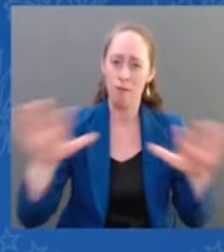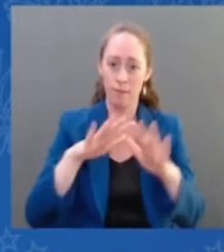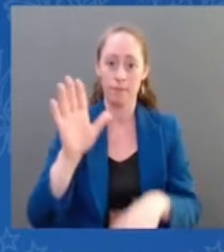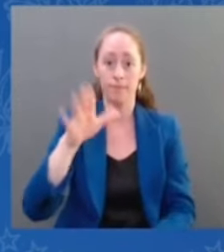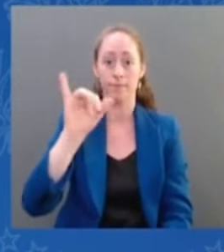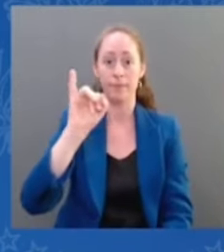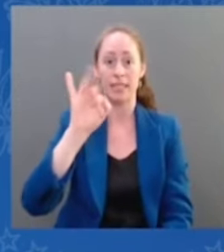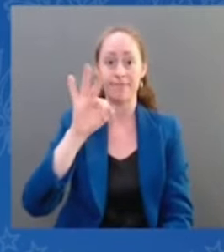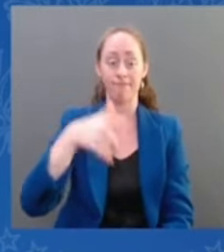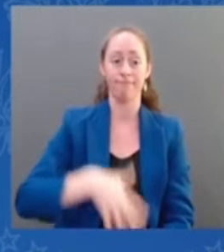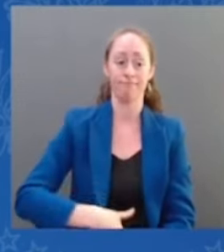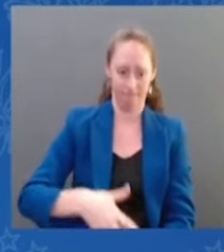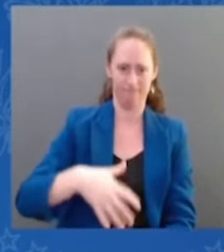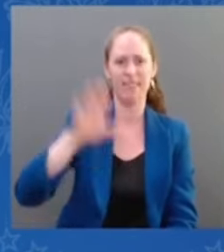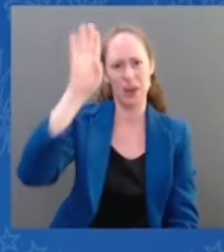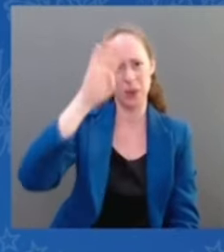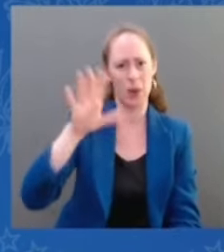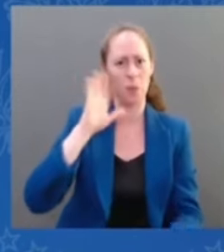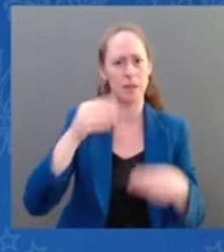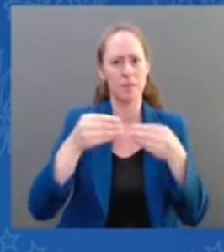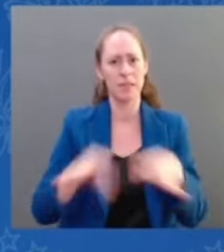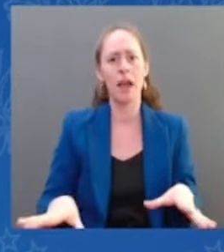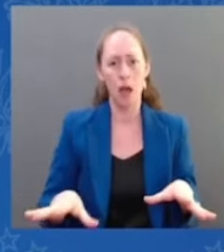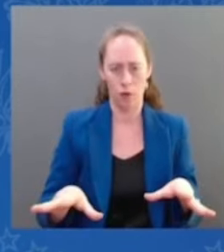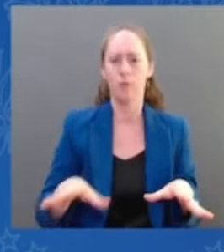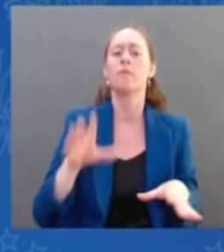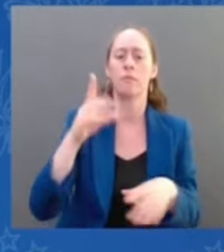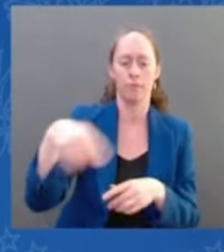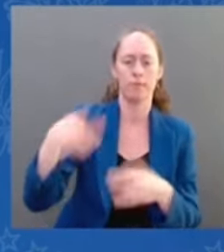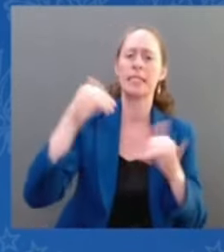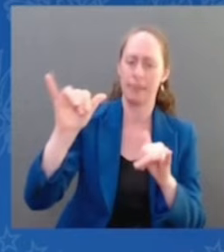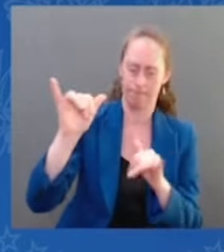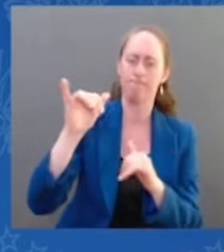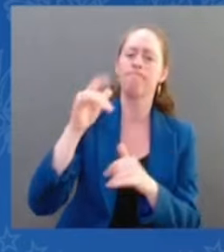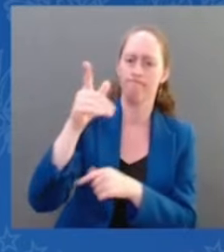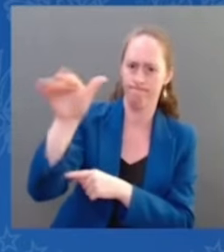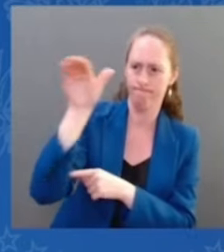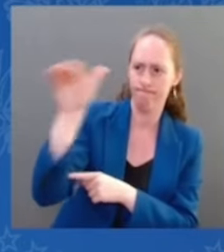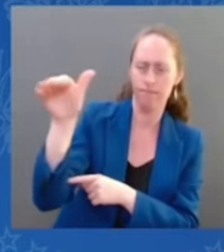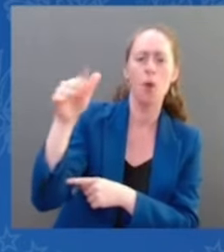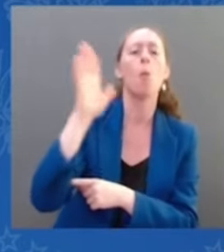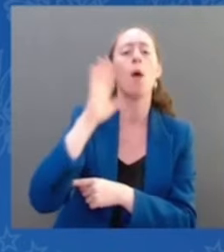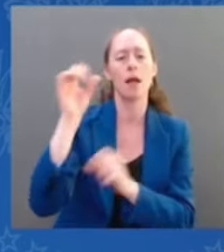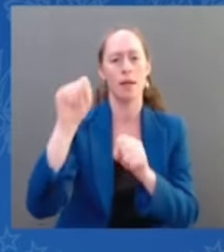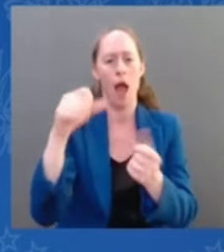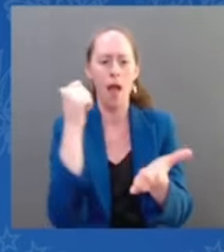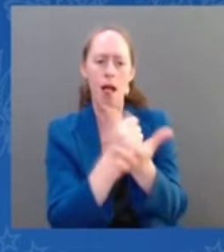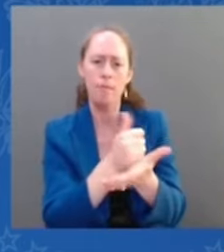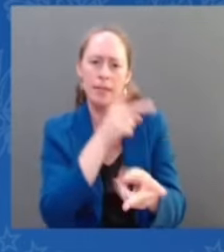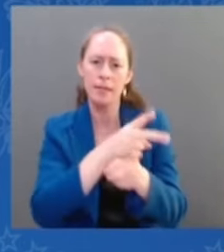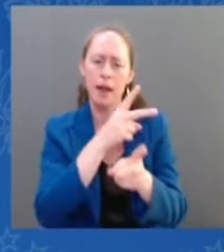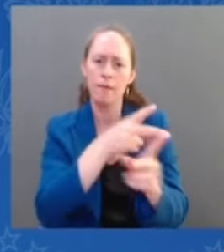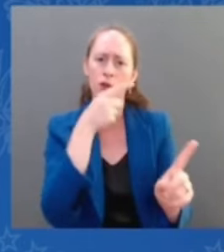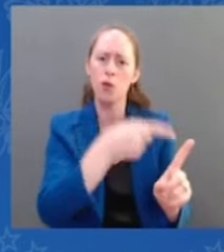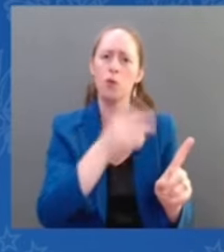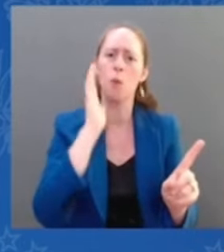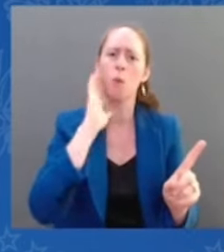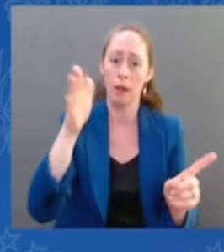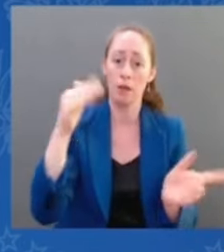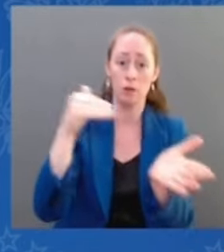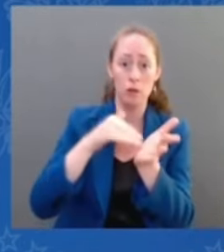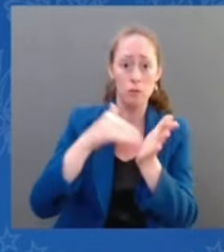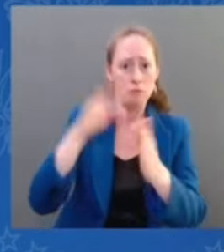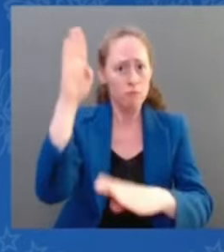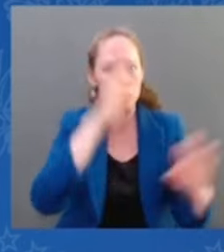doctors have clear guidance on their own responsibilities and protections, no matter what the state- no matter what state they're in.